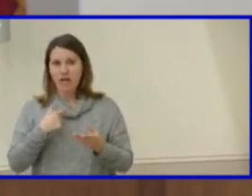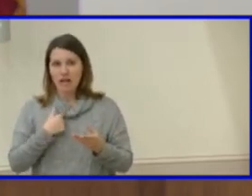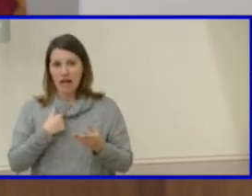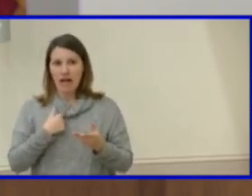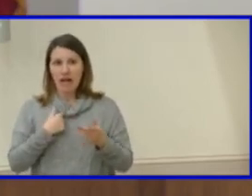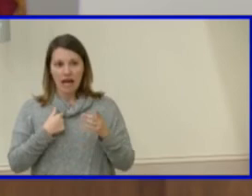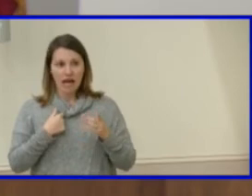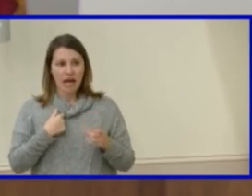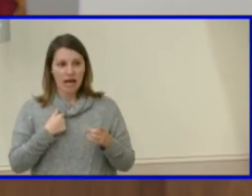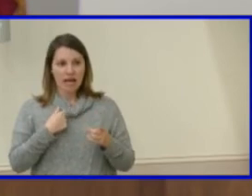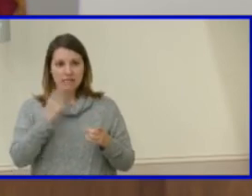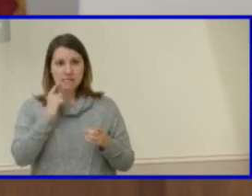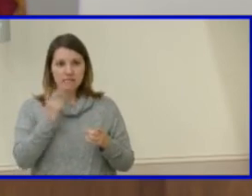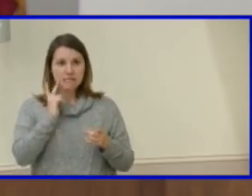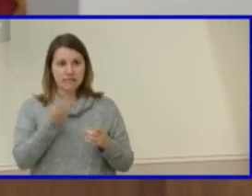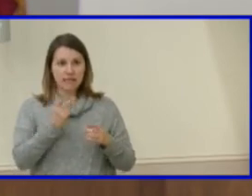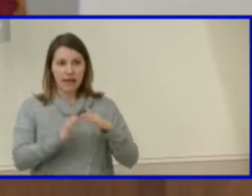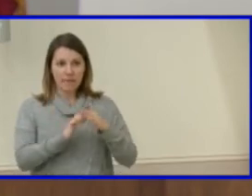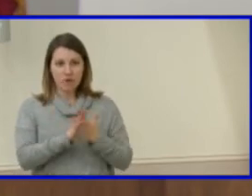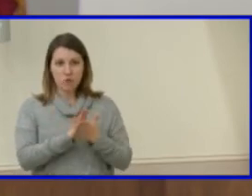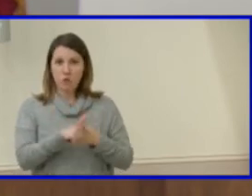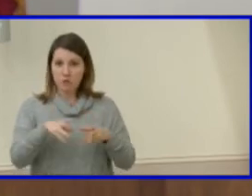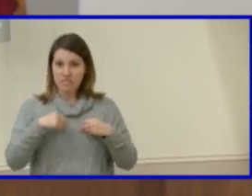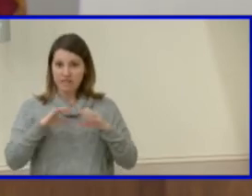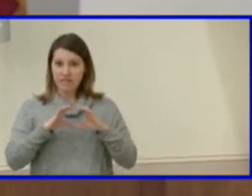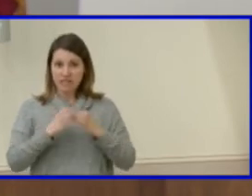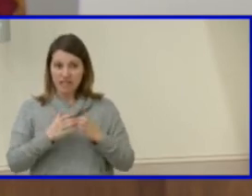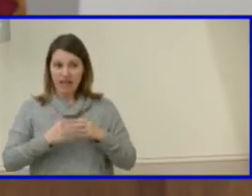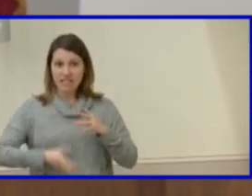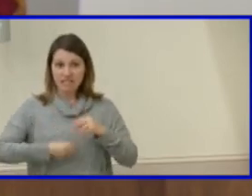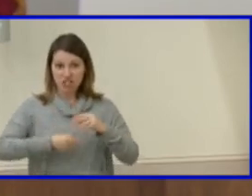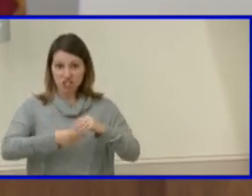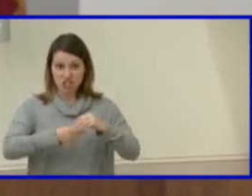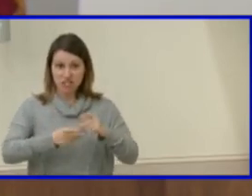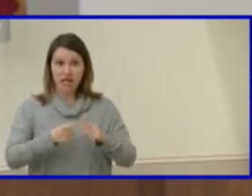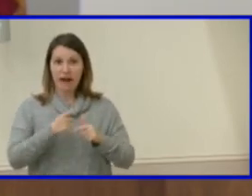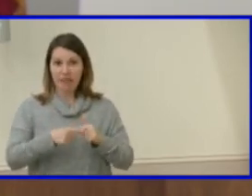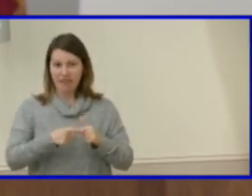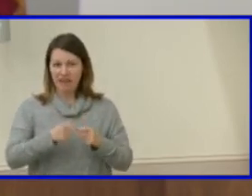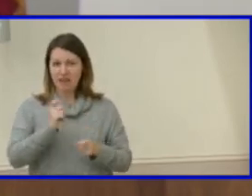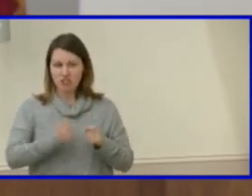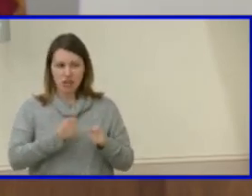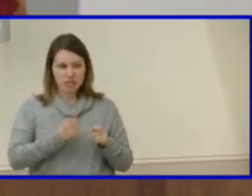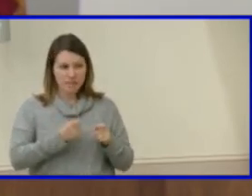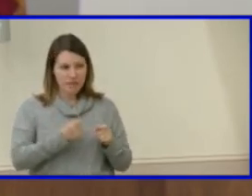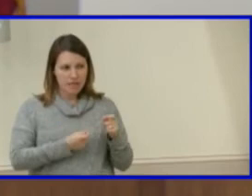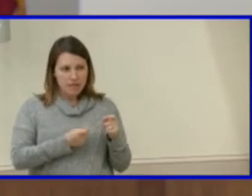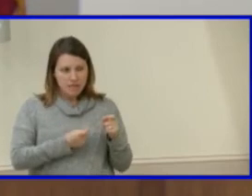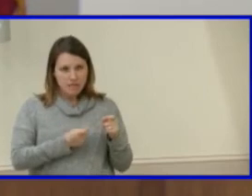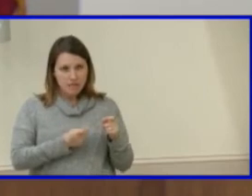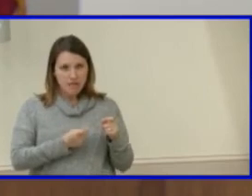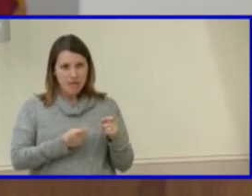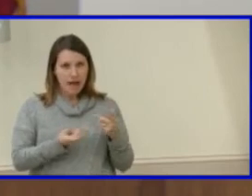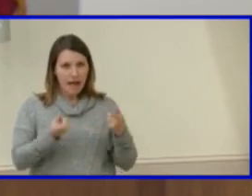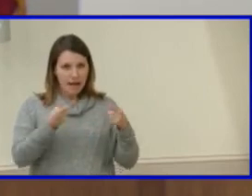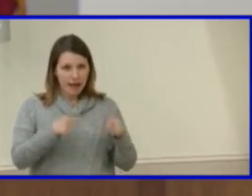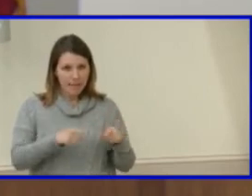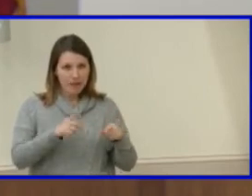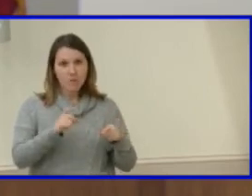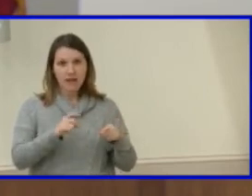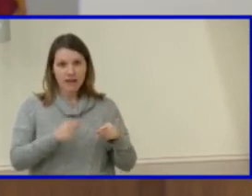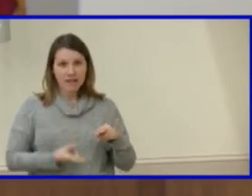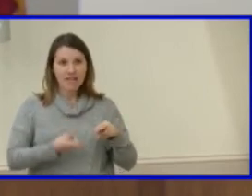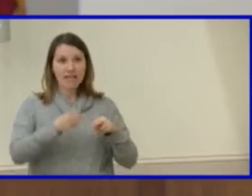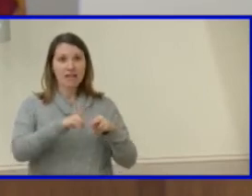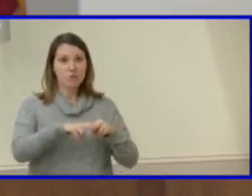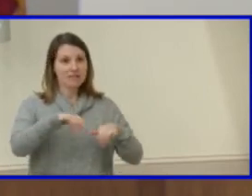an a class addition and um we had some adjustments to the and and uh an increase to the uh size of